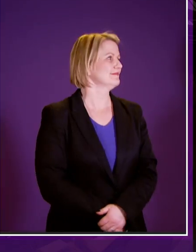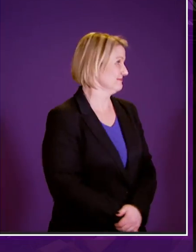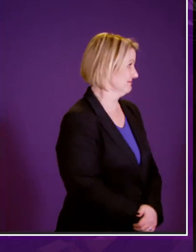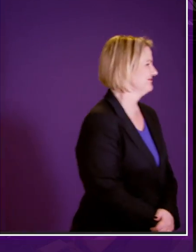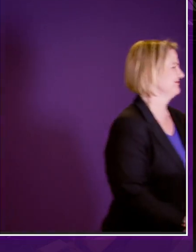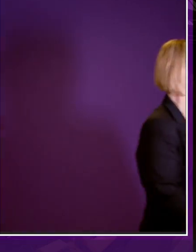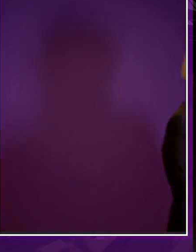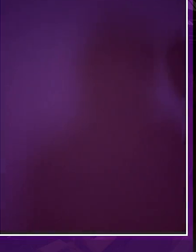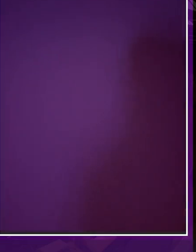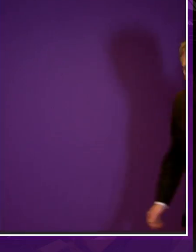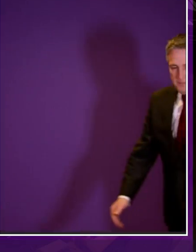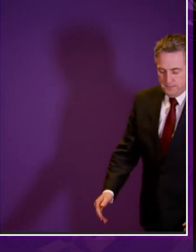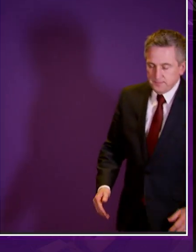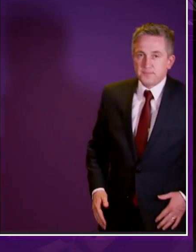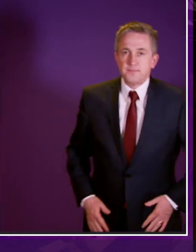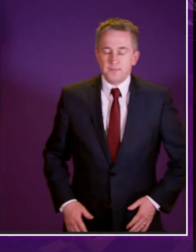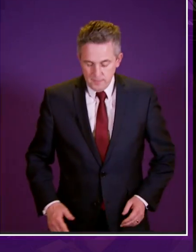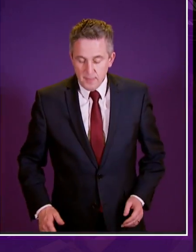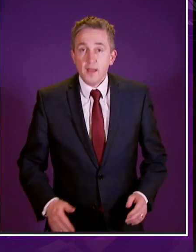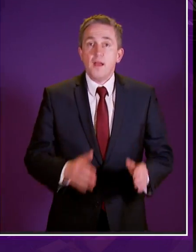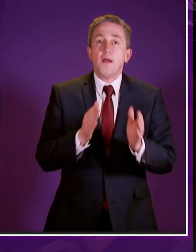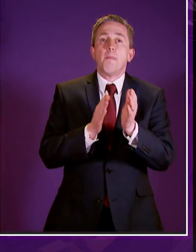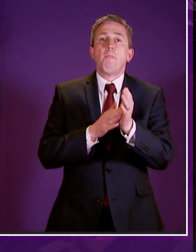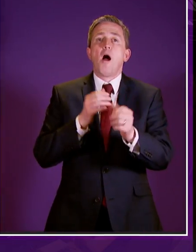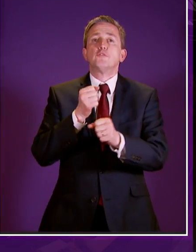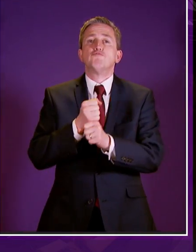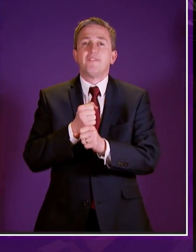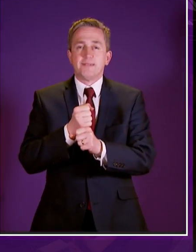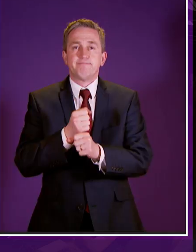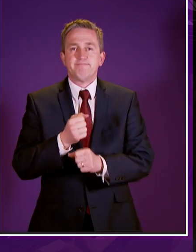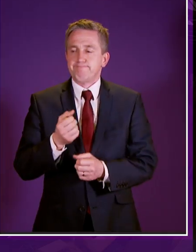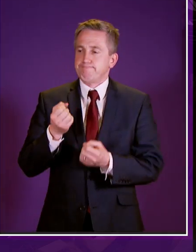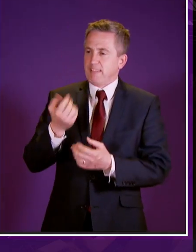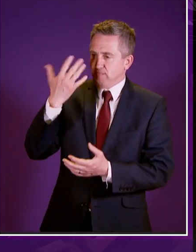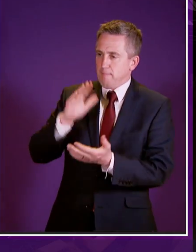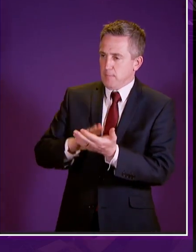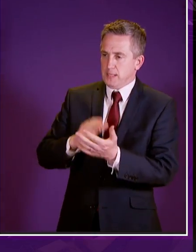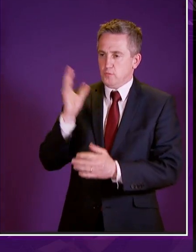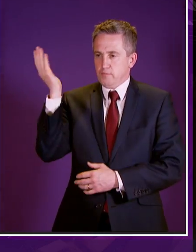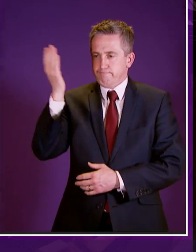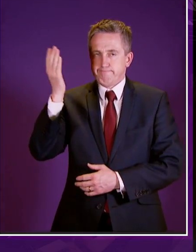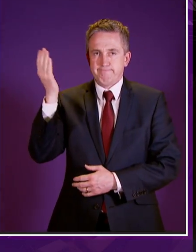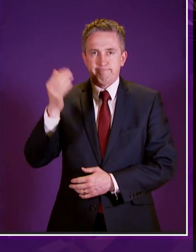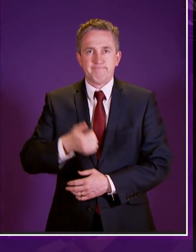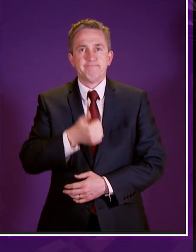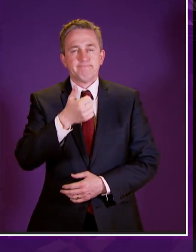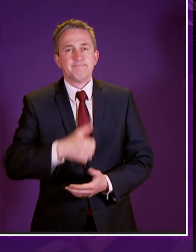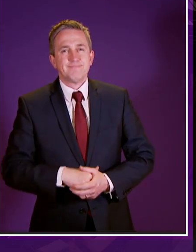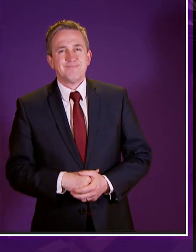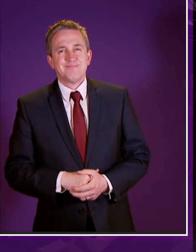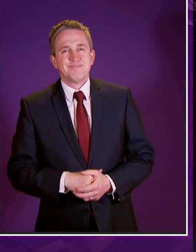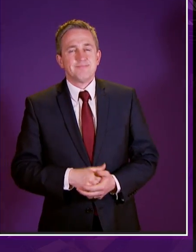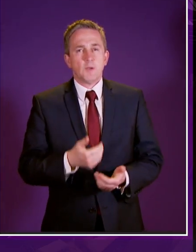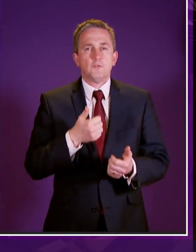i call mark griffin a generous five minutes thank you president officer i want to start thank the the parliamentary